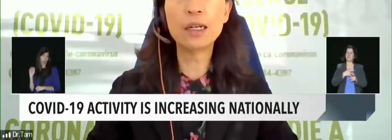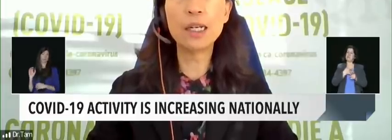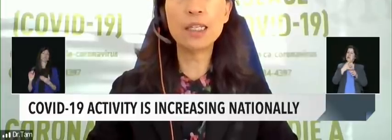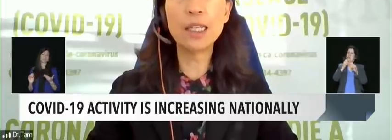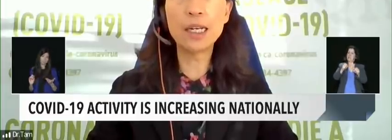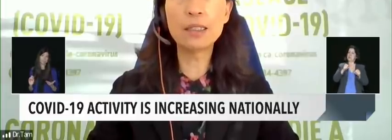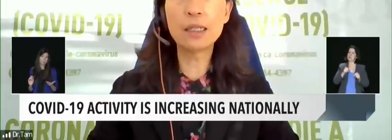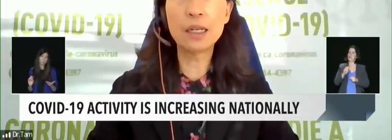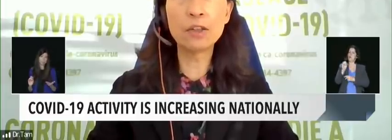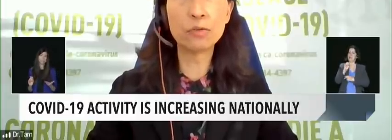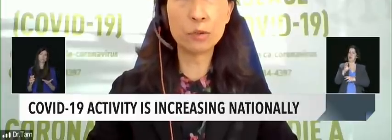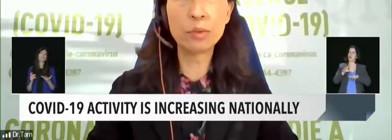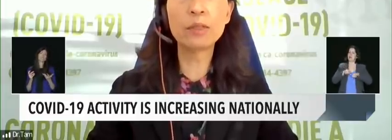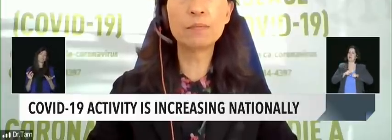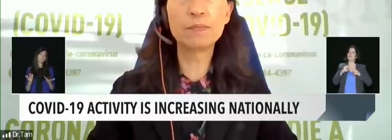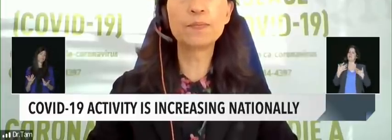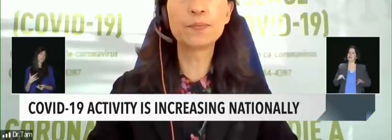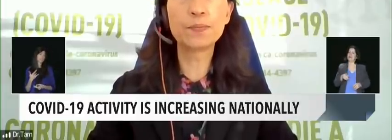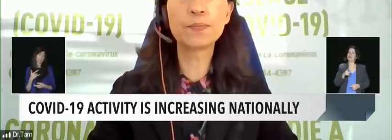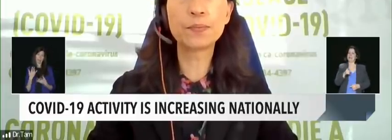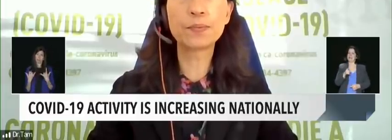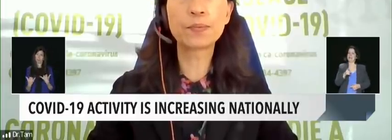in that group.